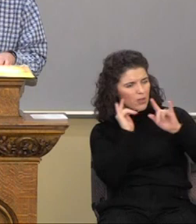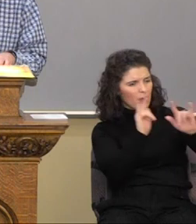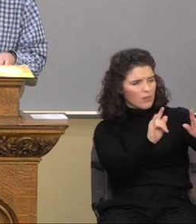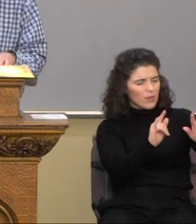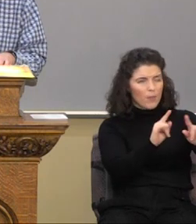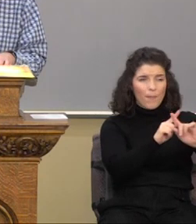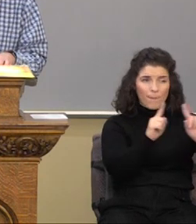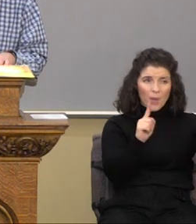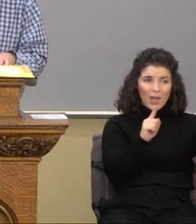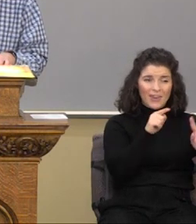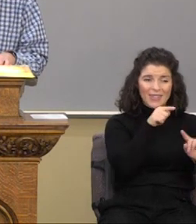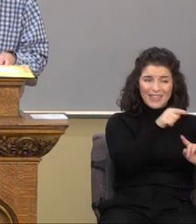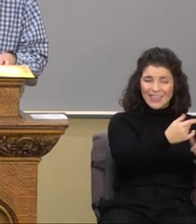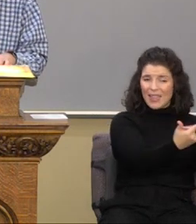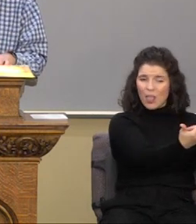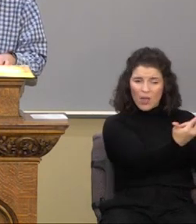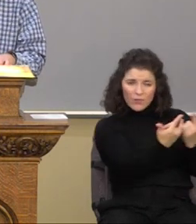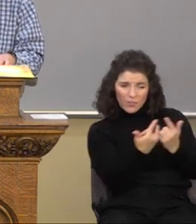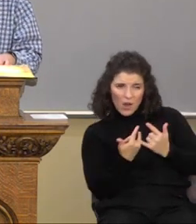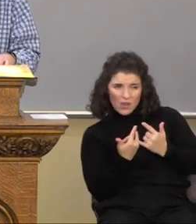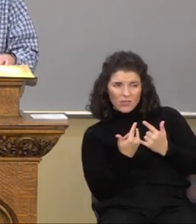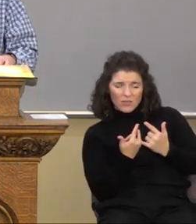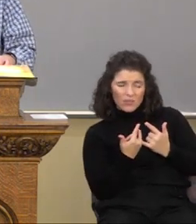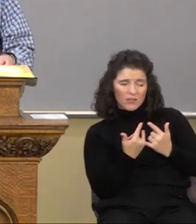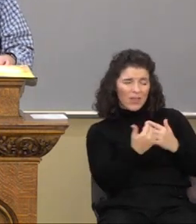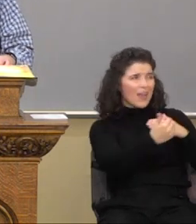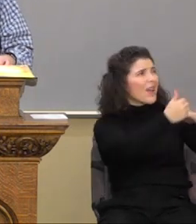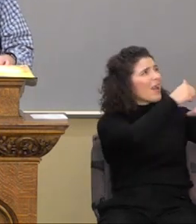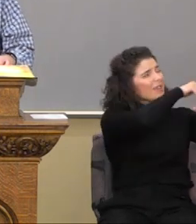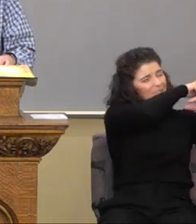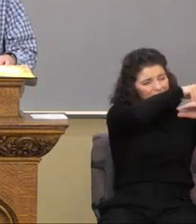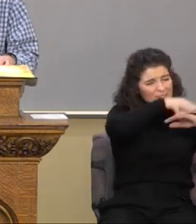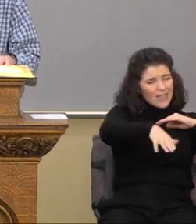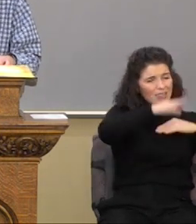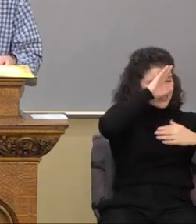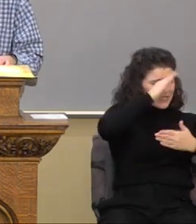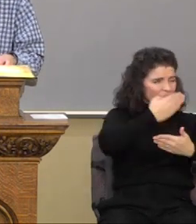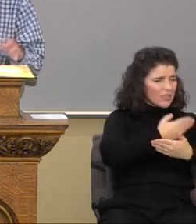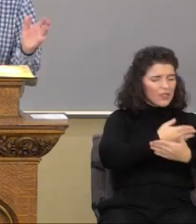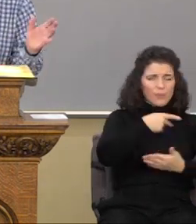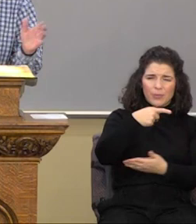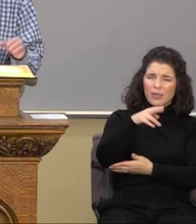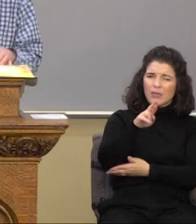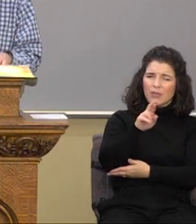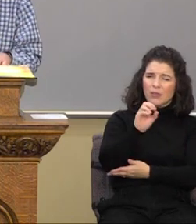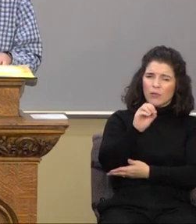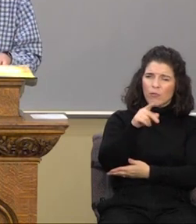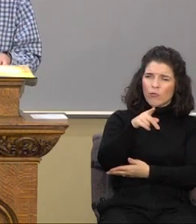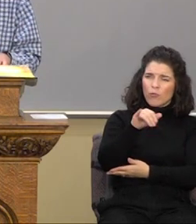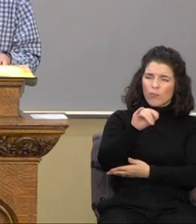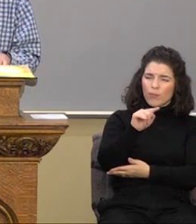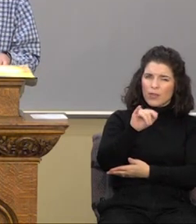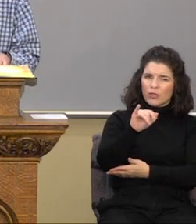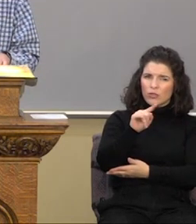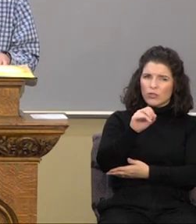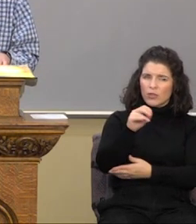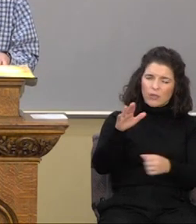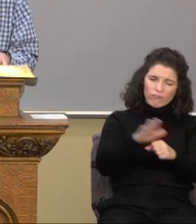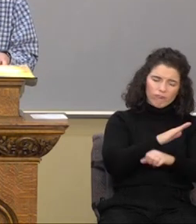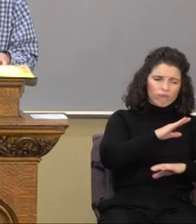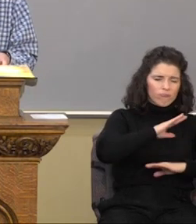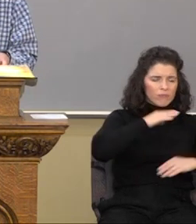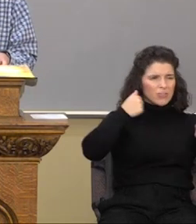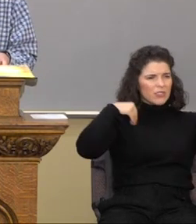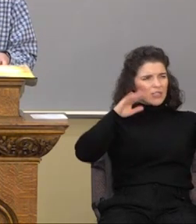but that he loved us, and sent his son to be the propitiation for our sins. Beloved, if God so loved us,